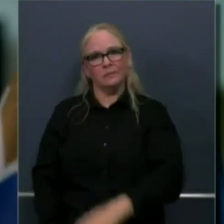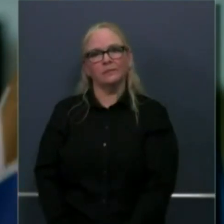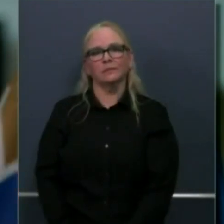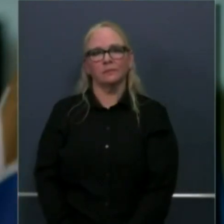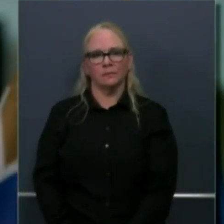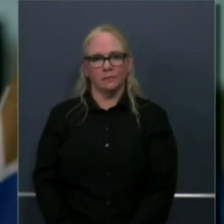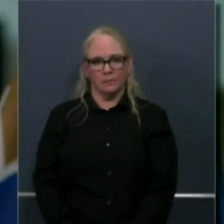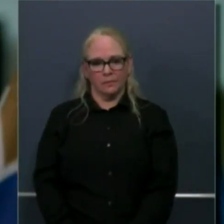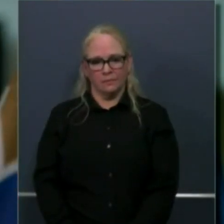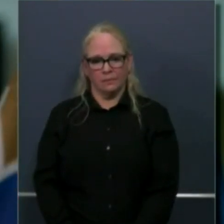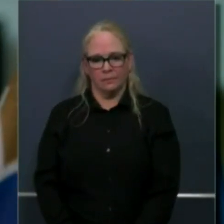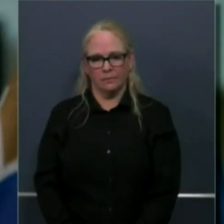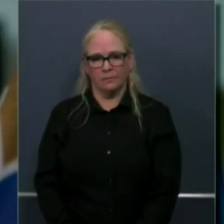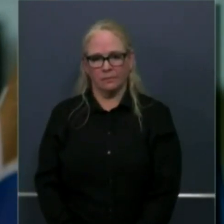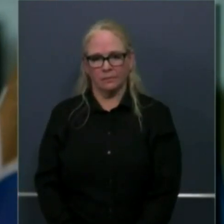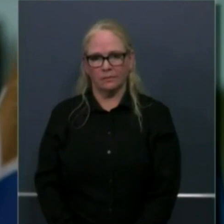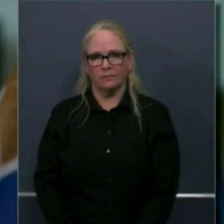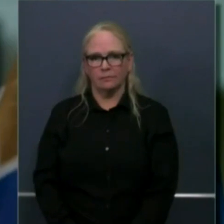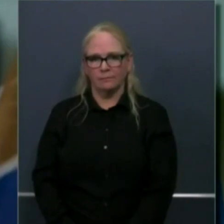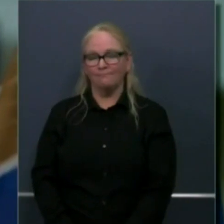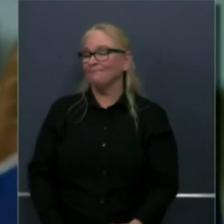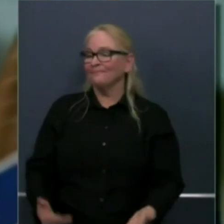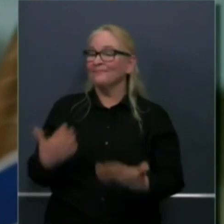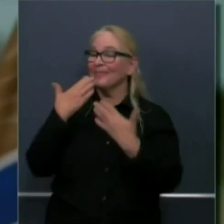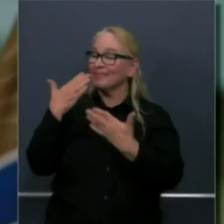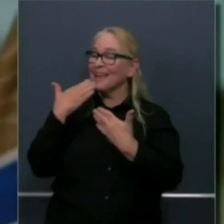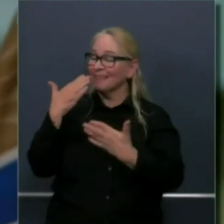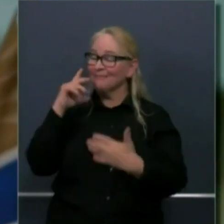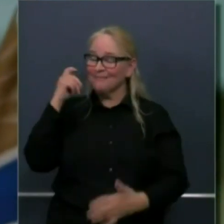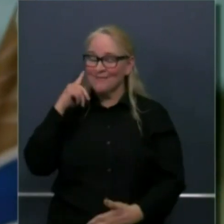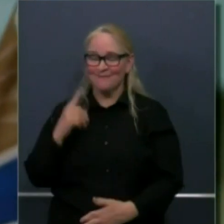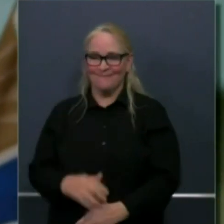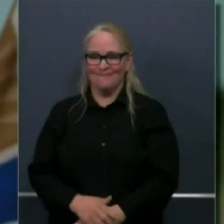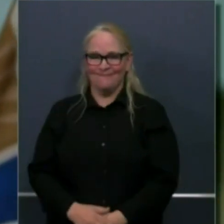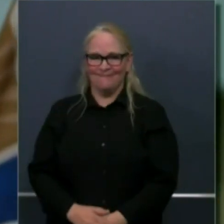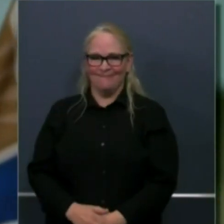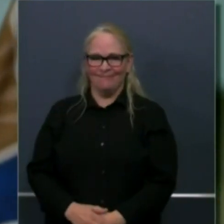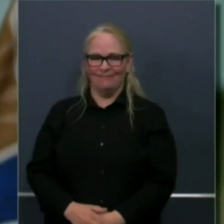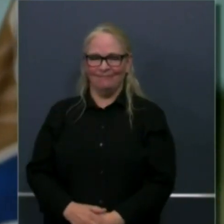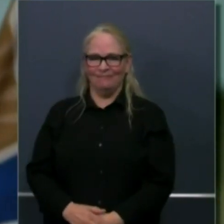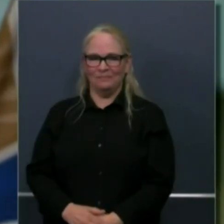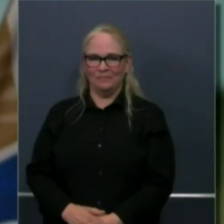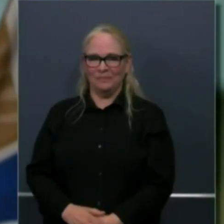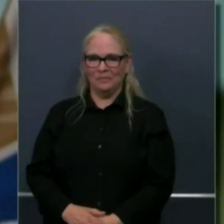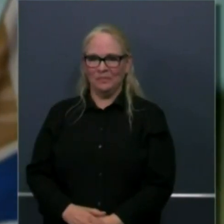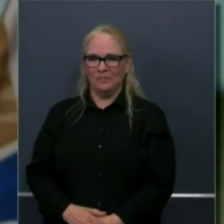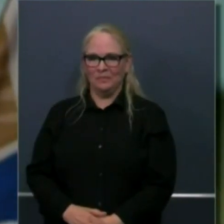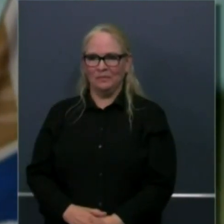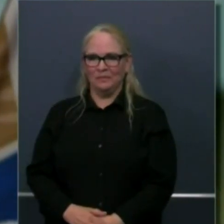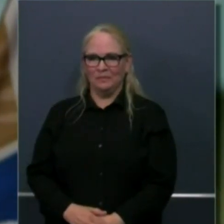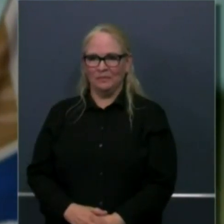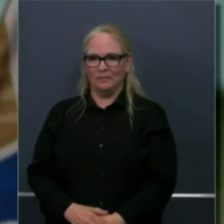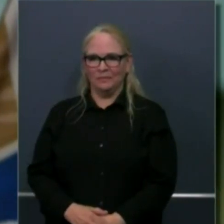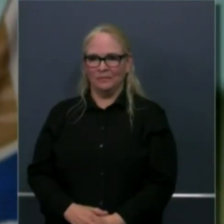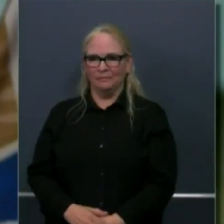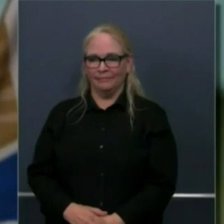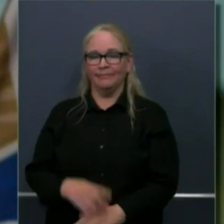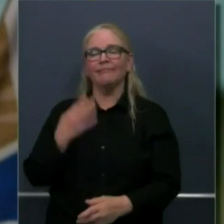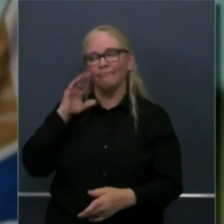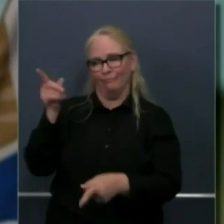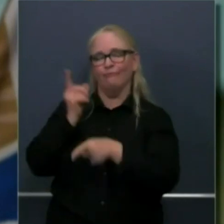Thank you, Governor, and thank you for the question. Indeed, this has been a conversation point for the last many days,